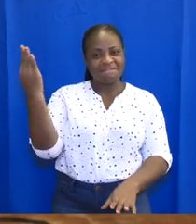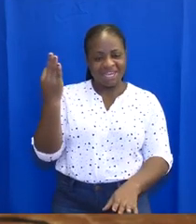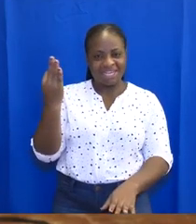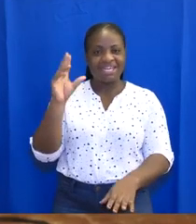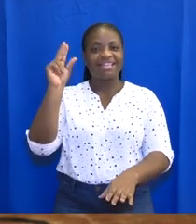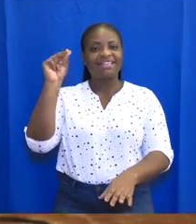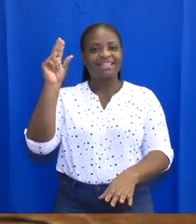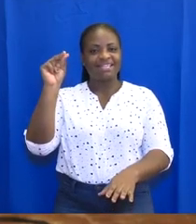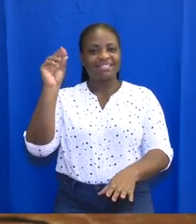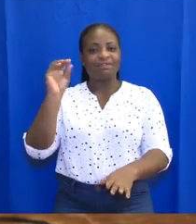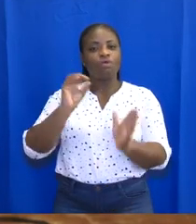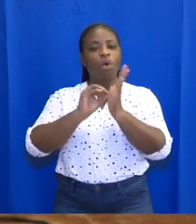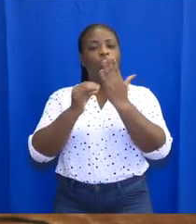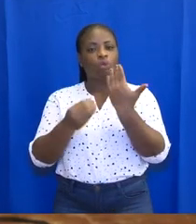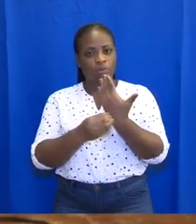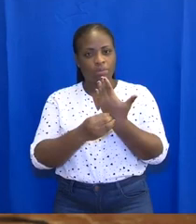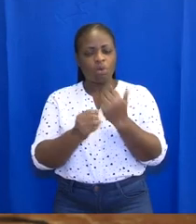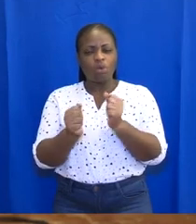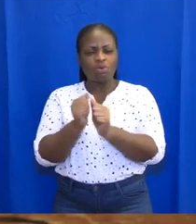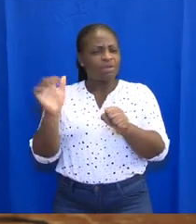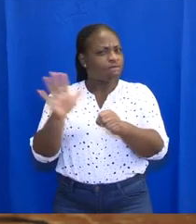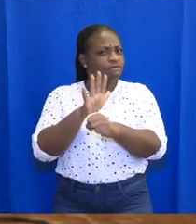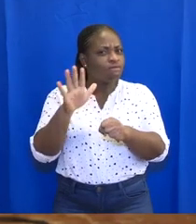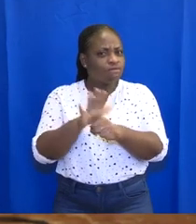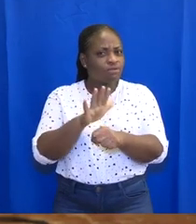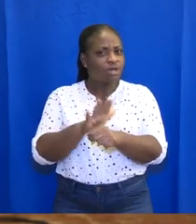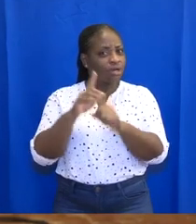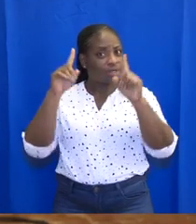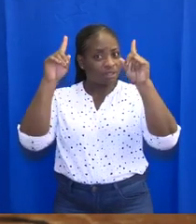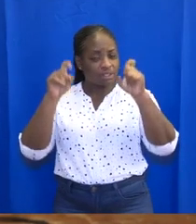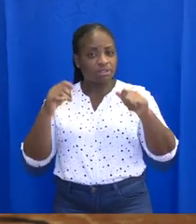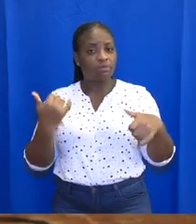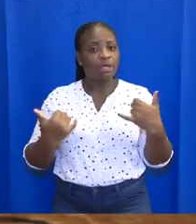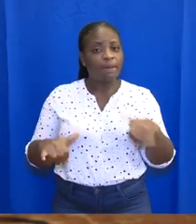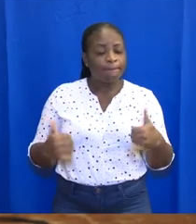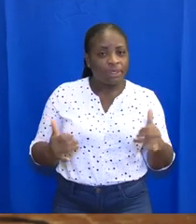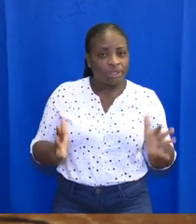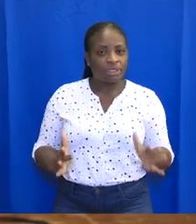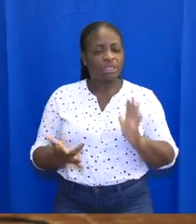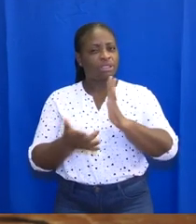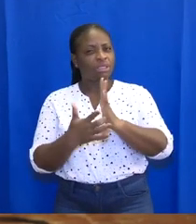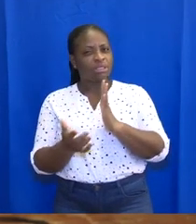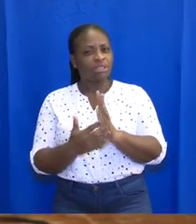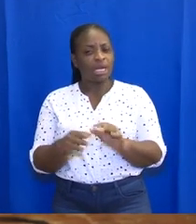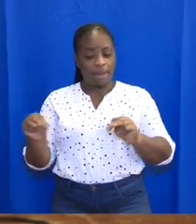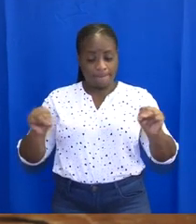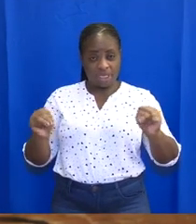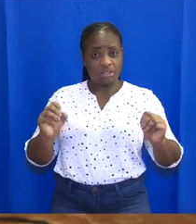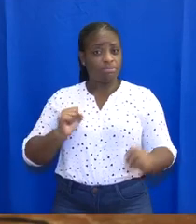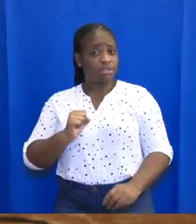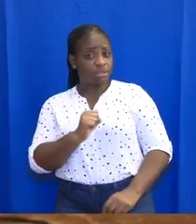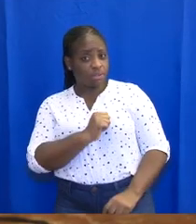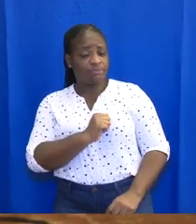30th October, with a full regime of testing of the players, technical and management staff.